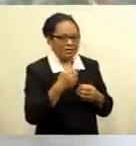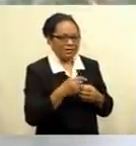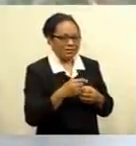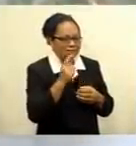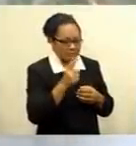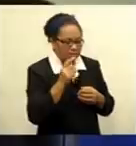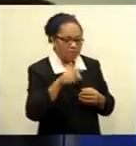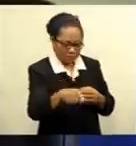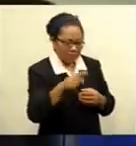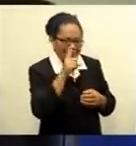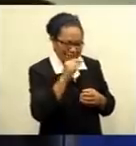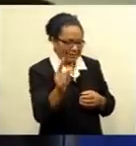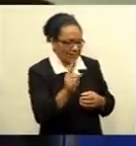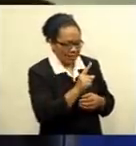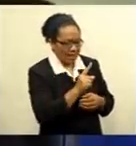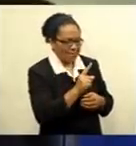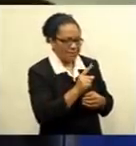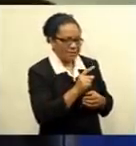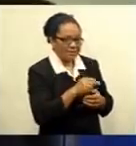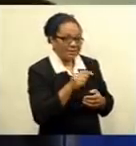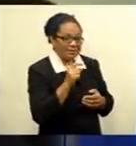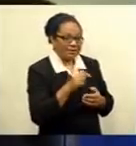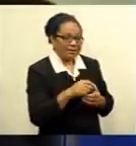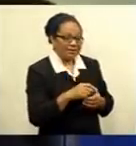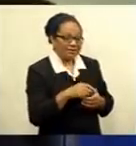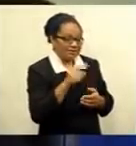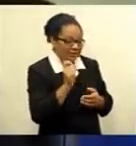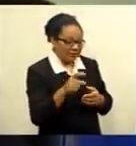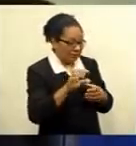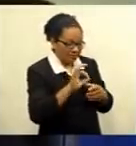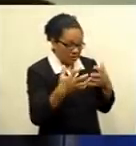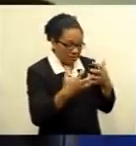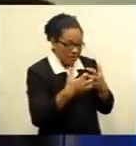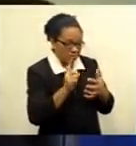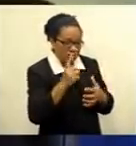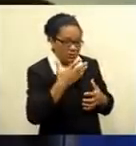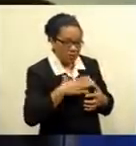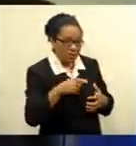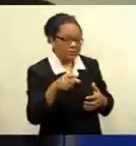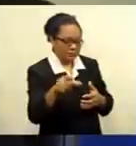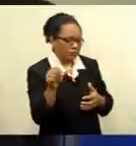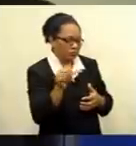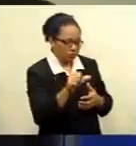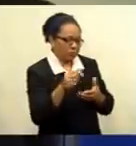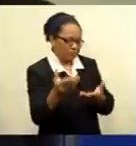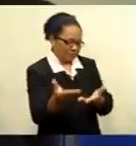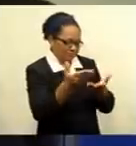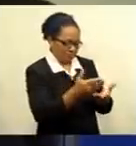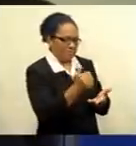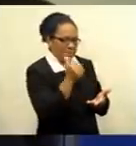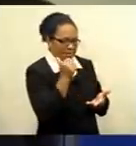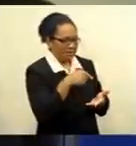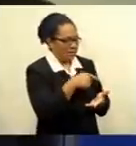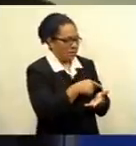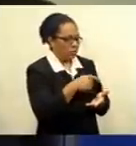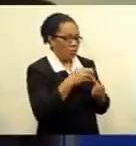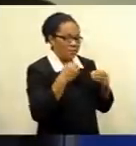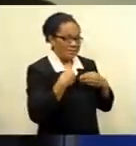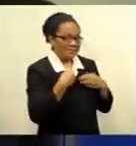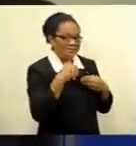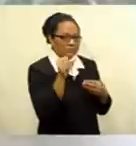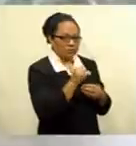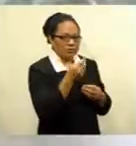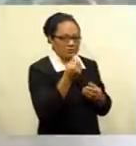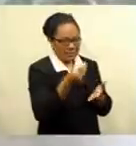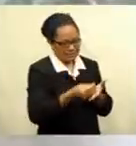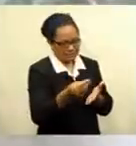if products purchased are not of measurable quality or it develops any other issues after a certain period